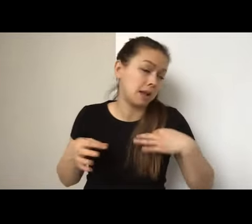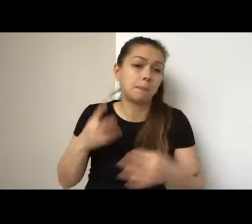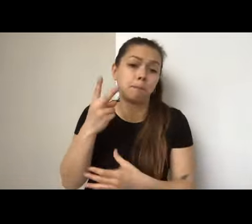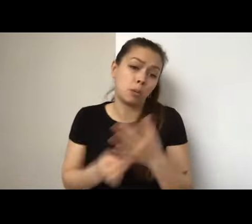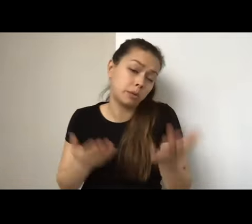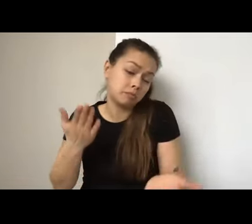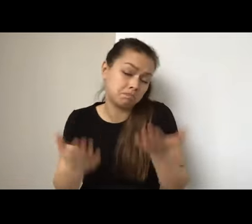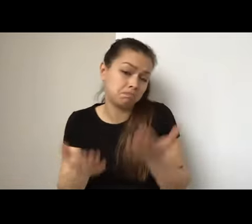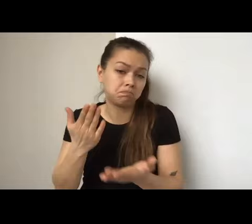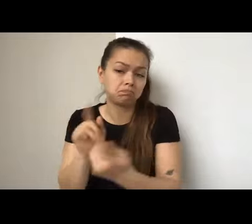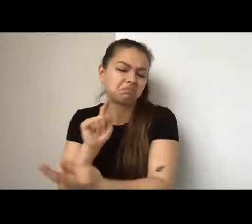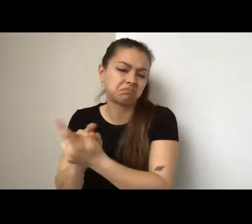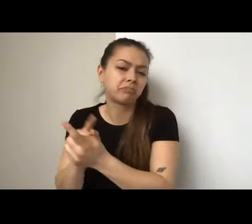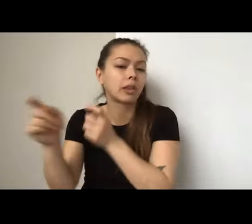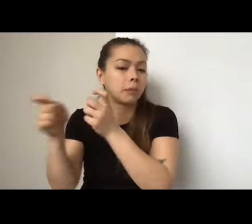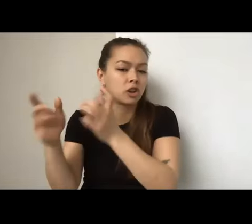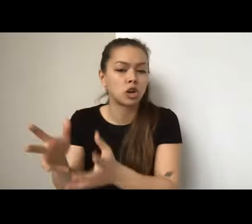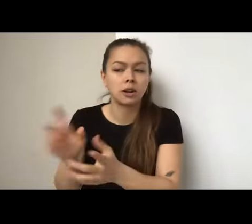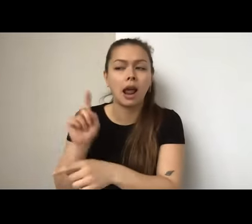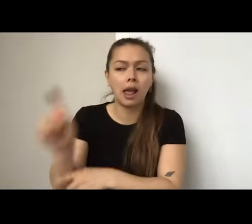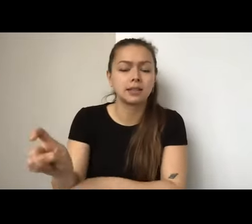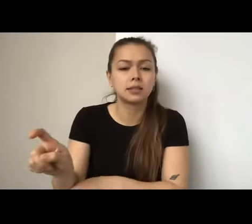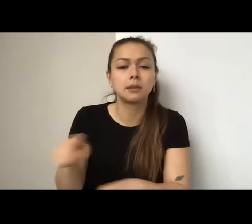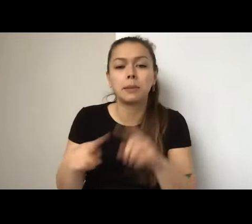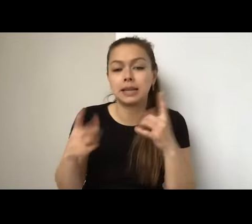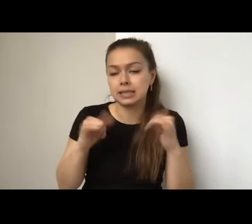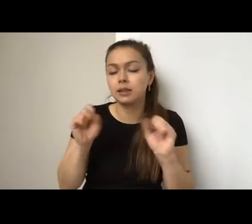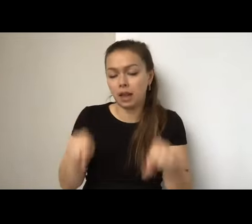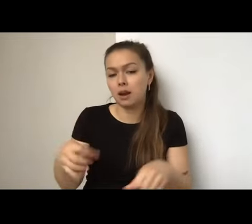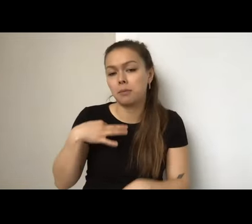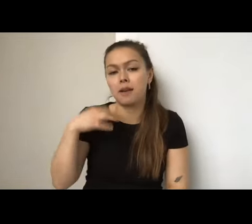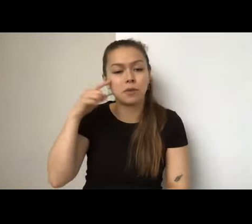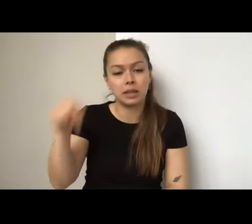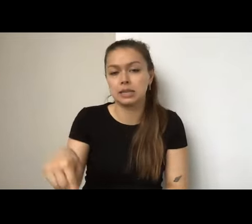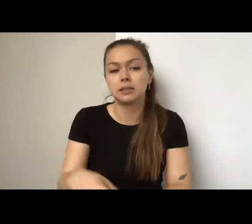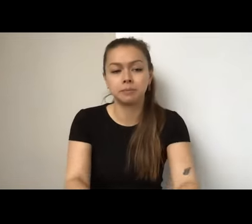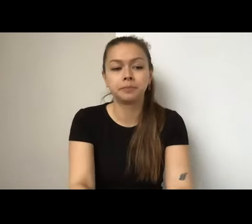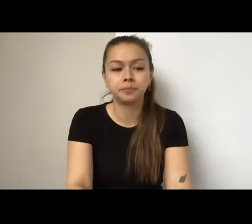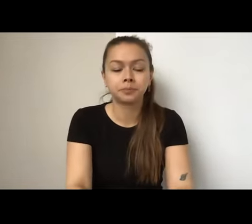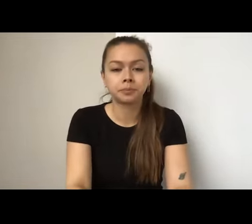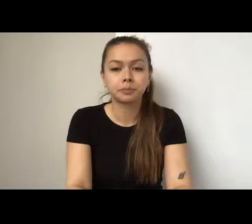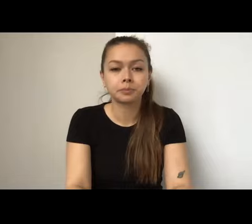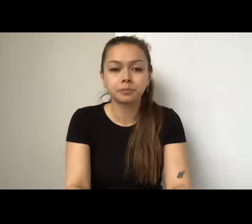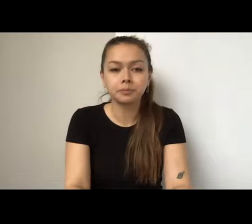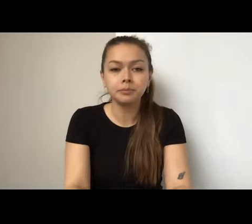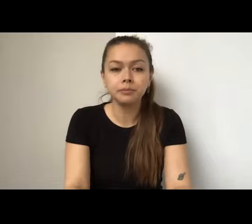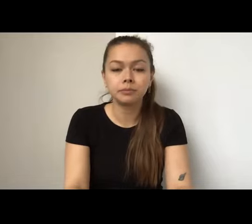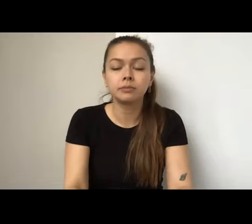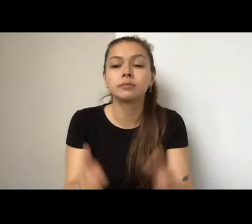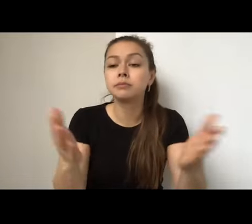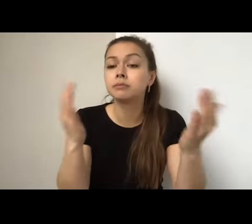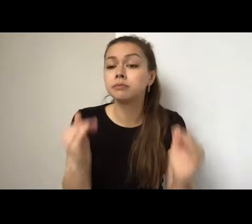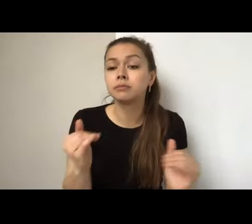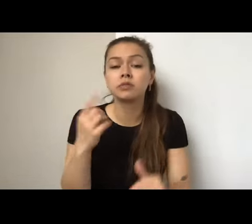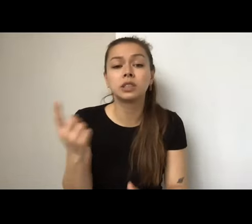other project funding, um, but you are eligible to apply to this. Um, somebody asked about the students, uh,